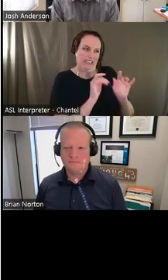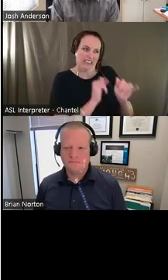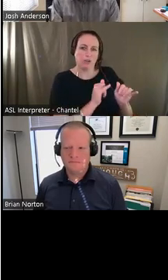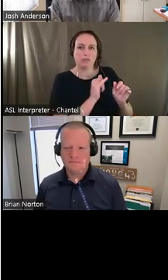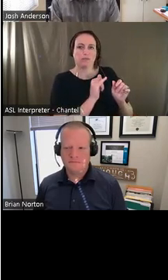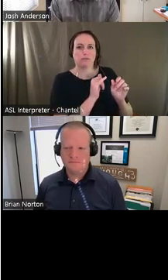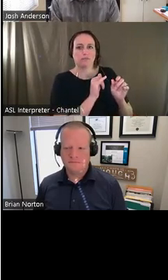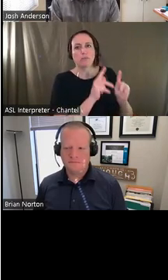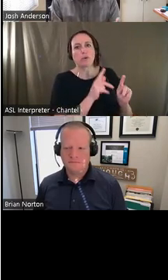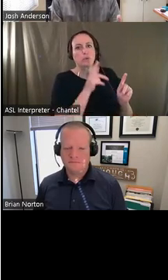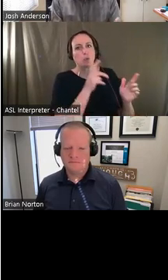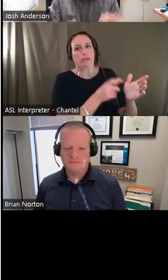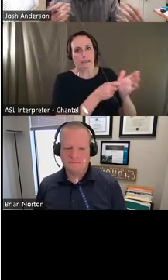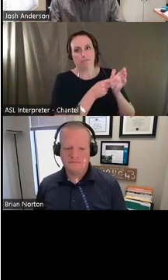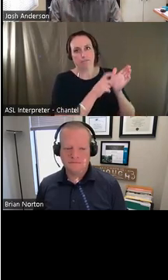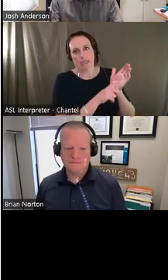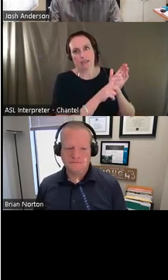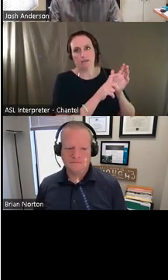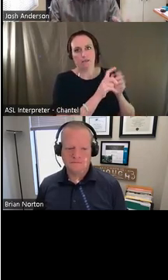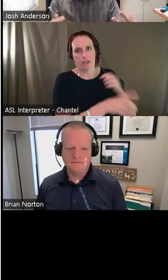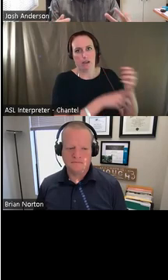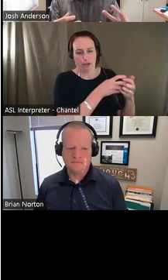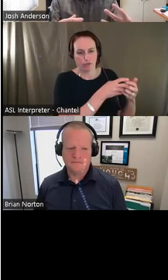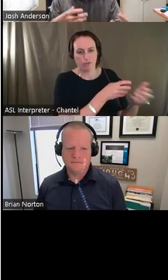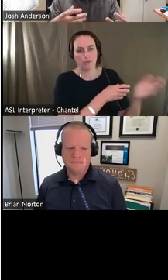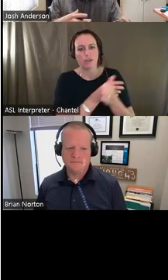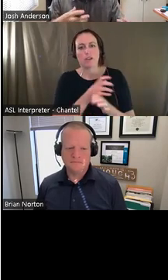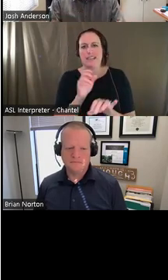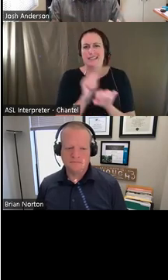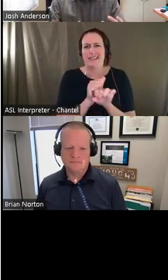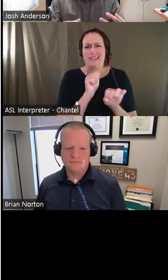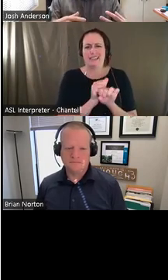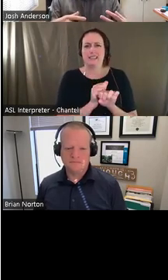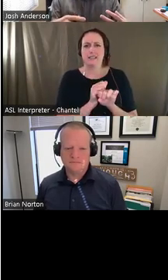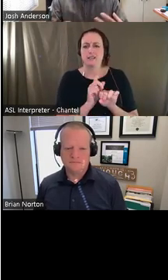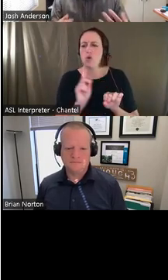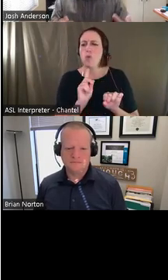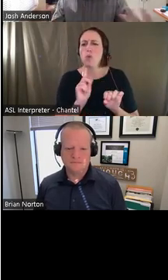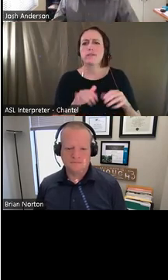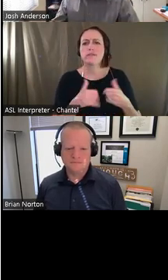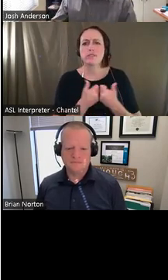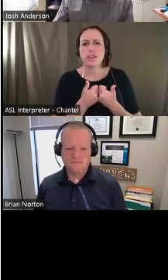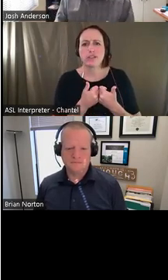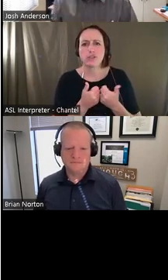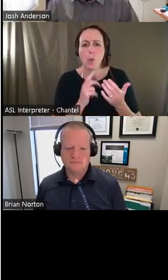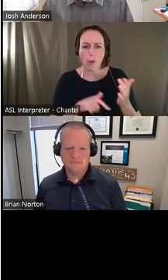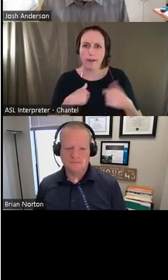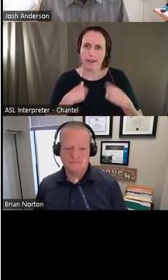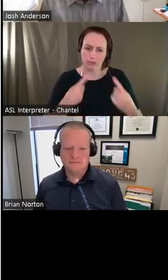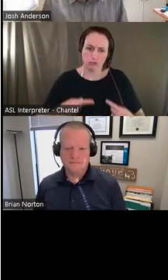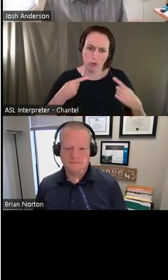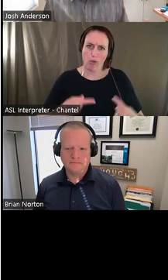The task is where's that challenge. Where's the part that I'm not, uh, able to do, uh,